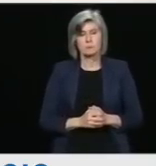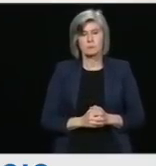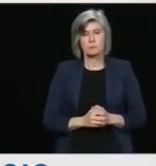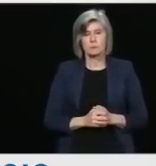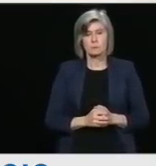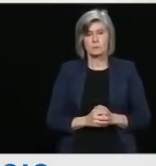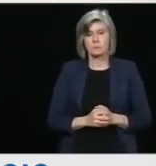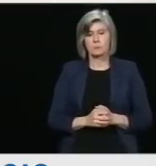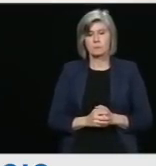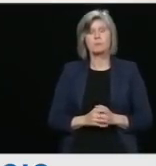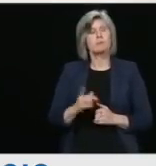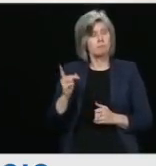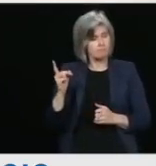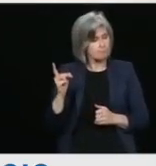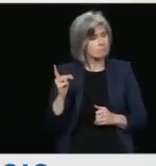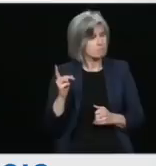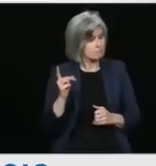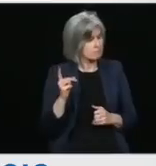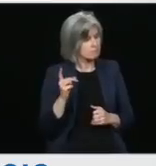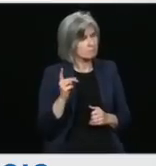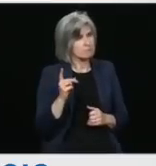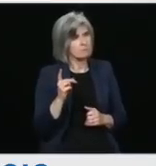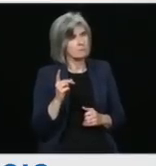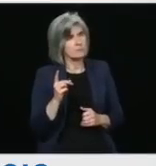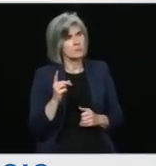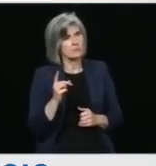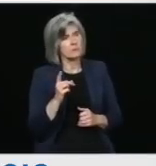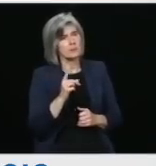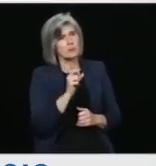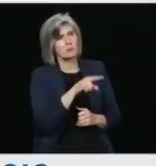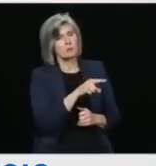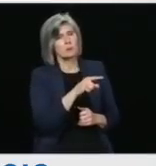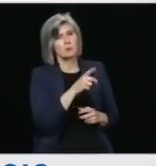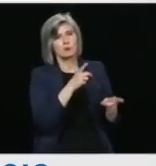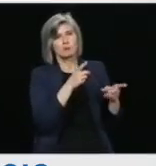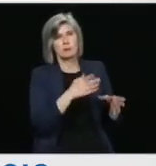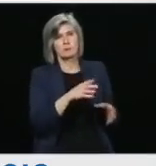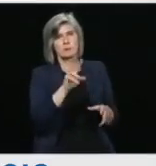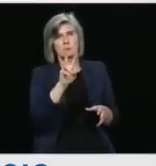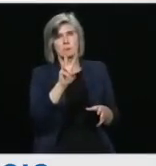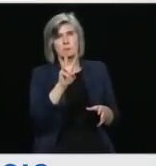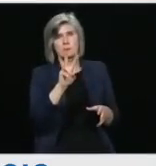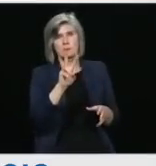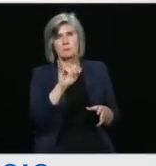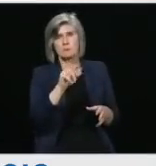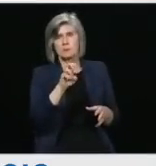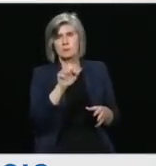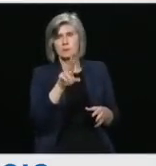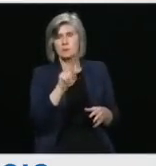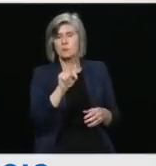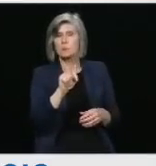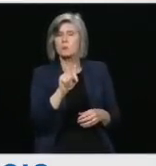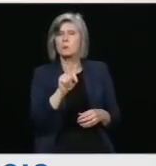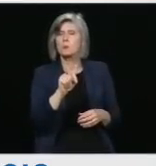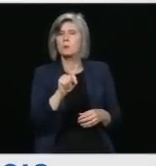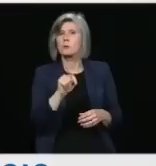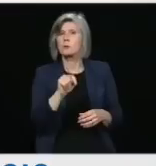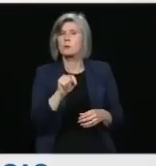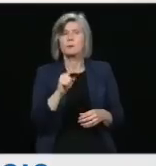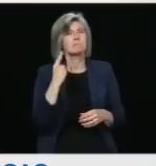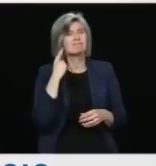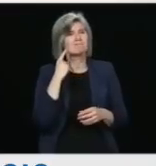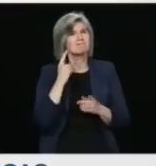Yeah, directives, know, the court ruling called you a directives for approving 10 potentially illegal activities